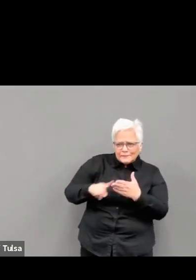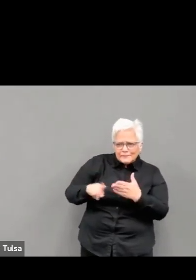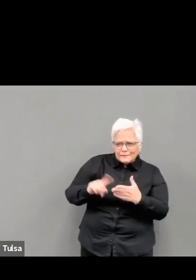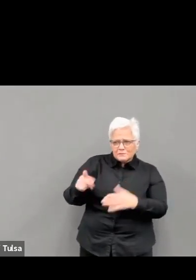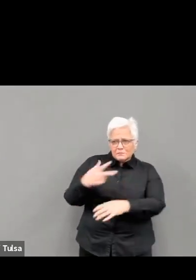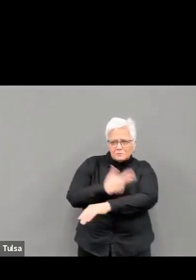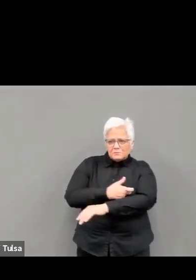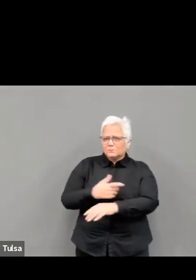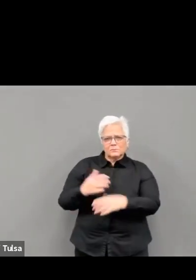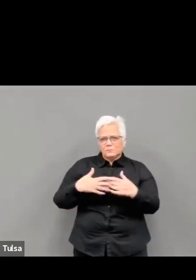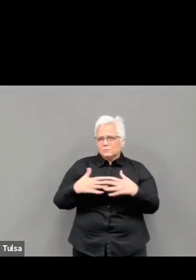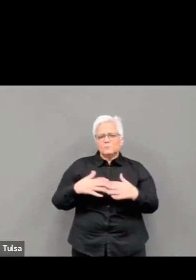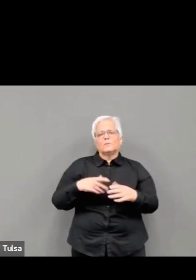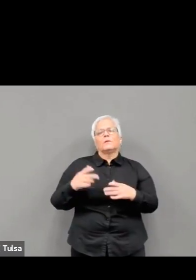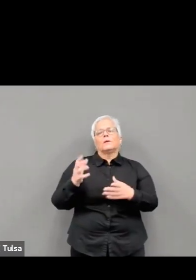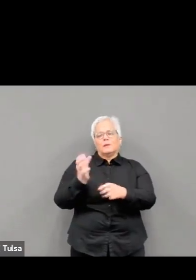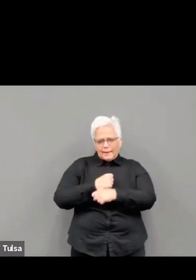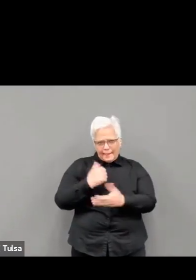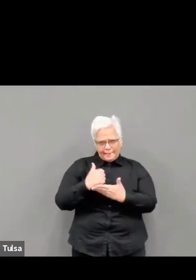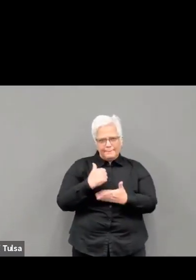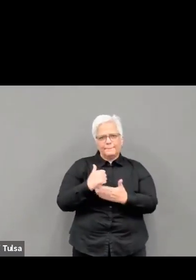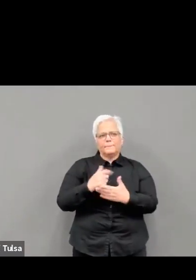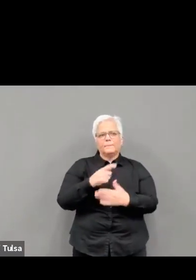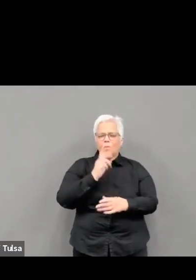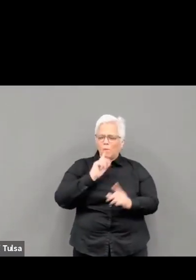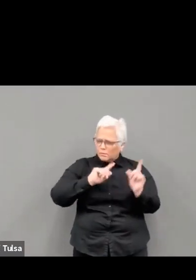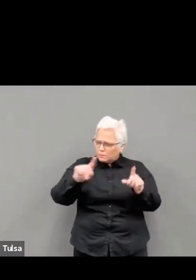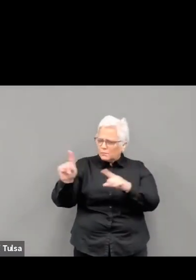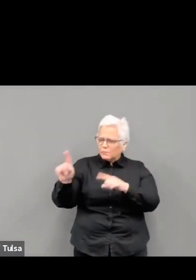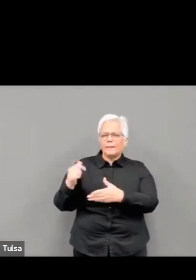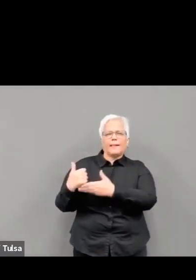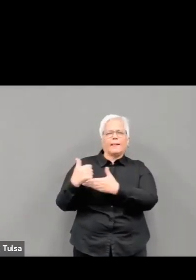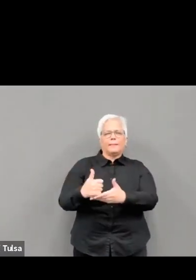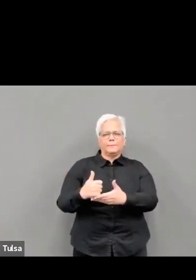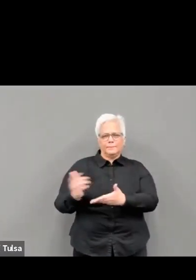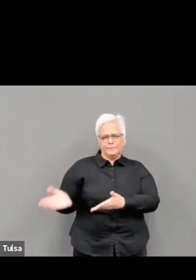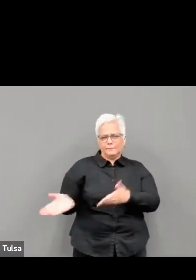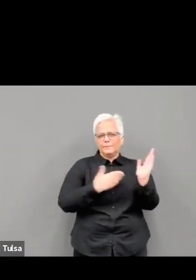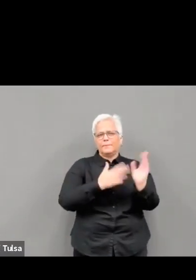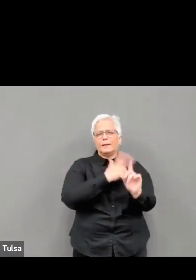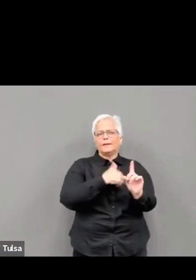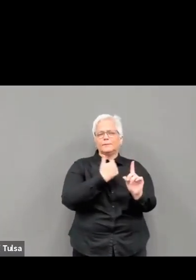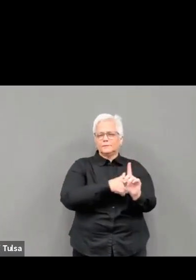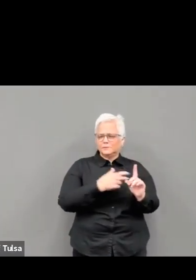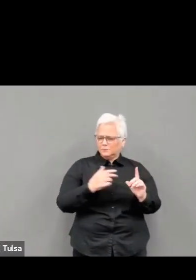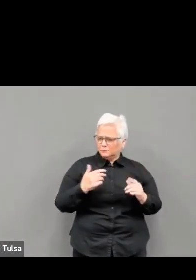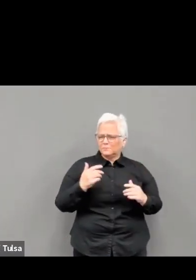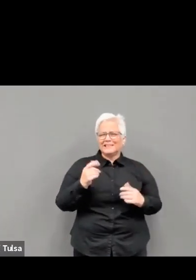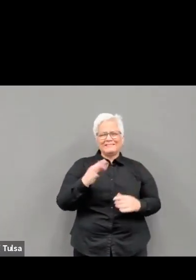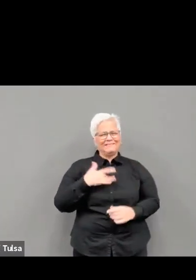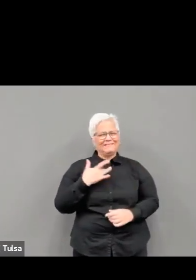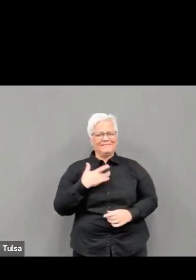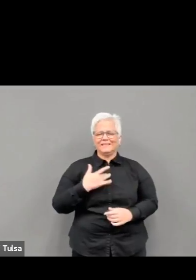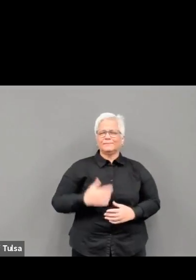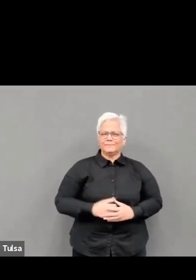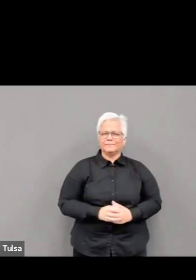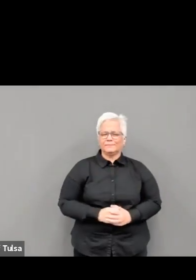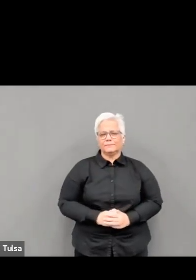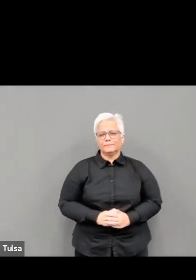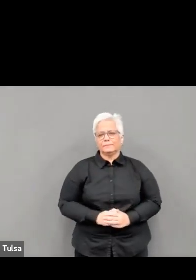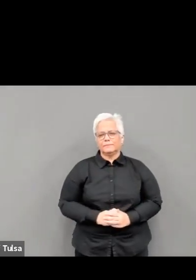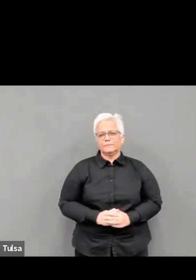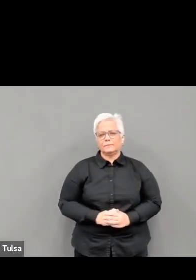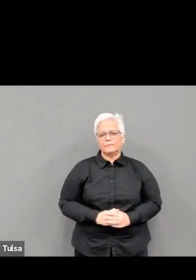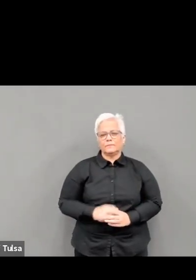care. They went to save their lives. We've had folks just in the last few weeks that have been out working in